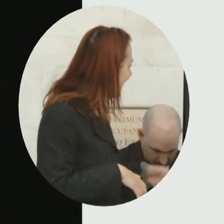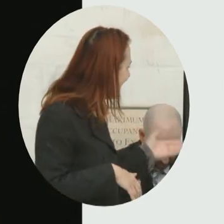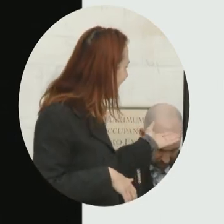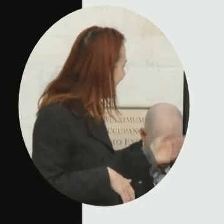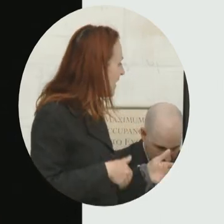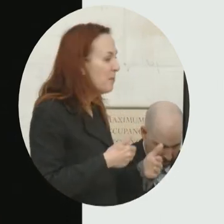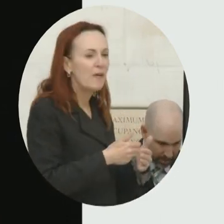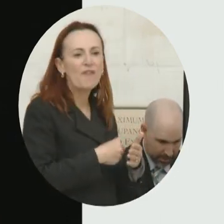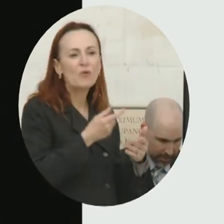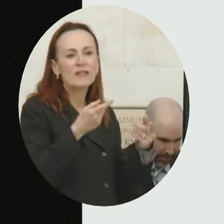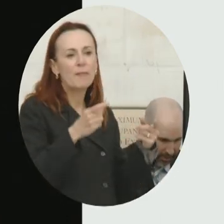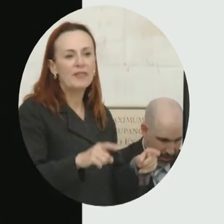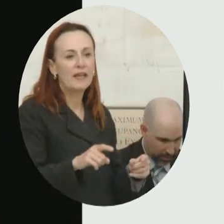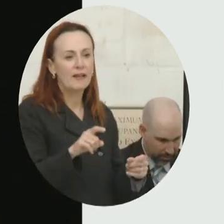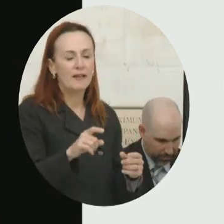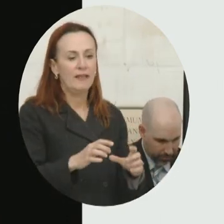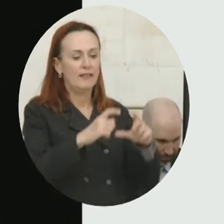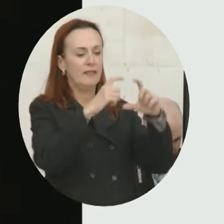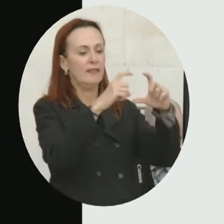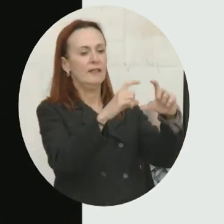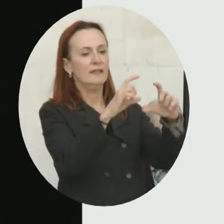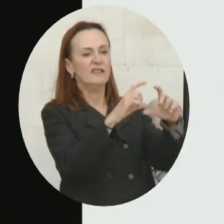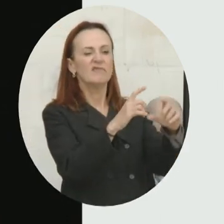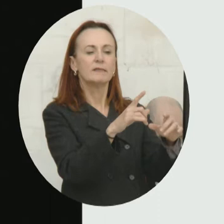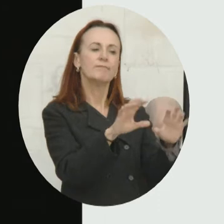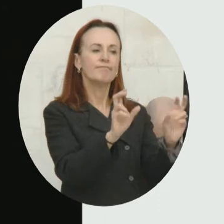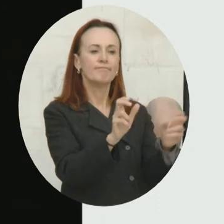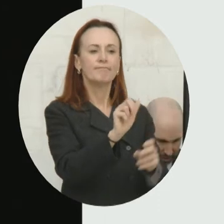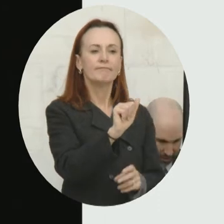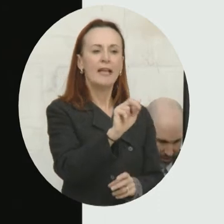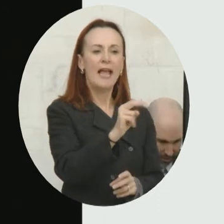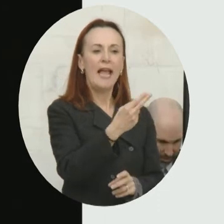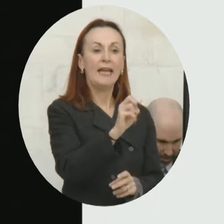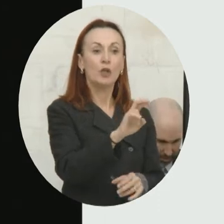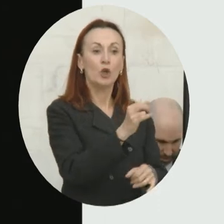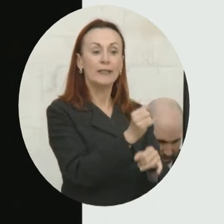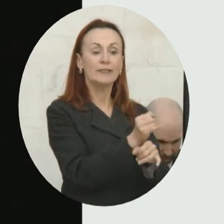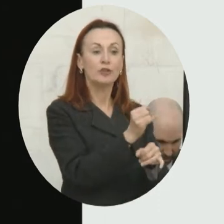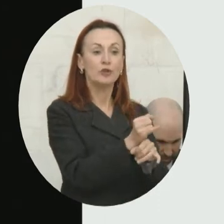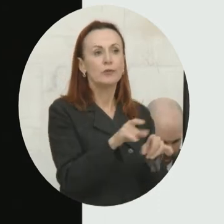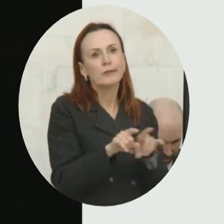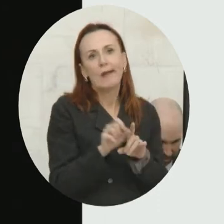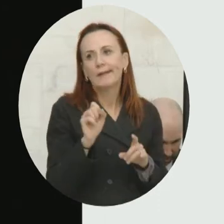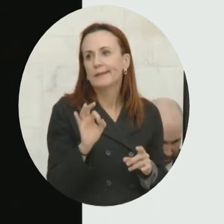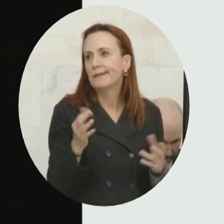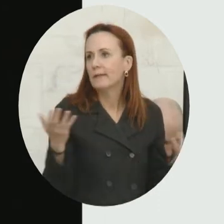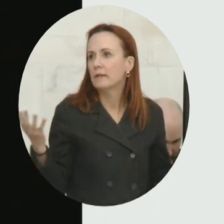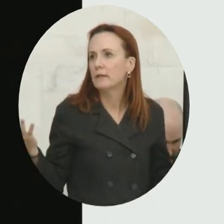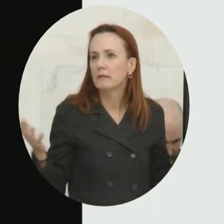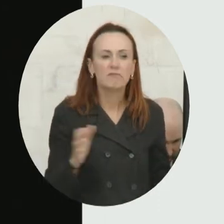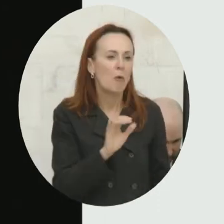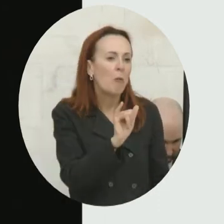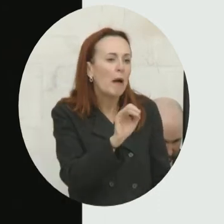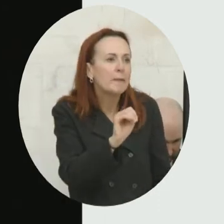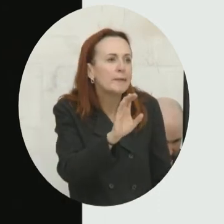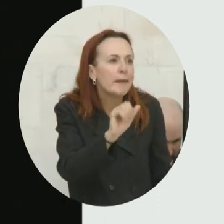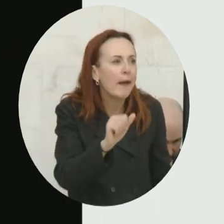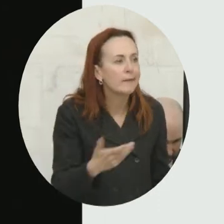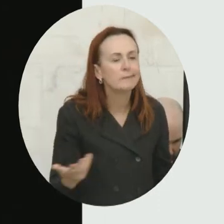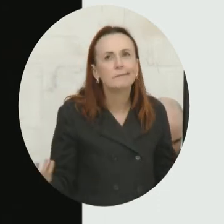-event. So in the center, you have an anchor institution. So in the city, we have anchor institutions such as the Bayview YMCA.